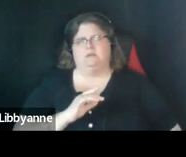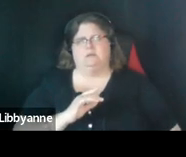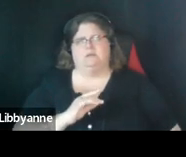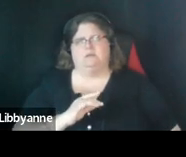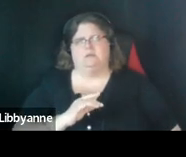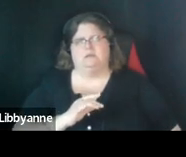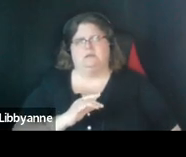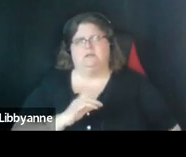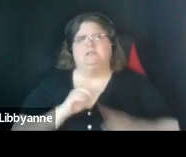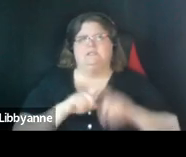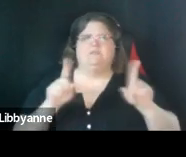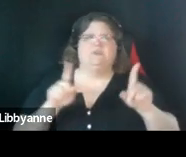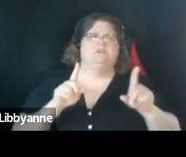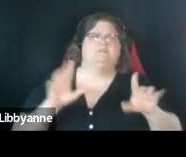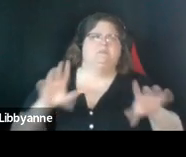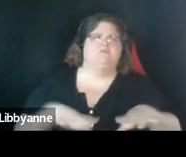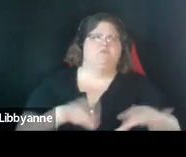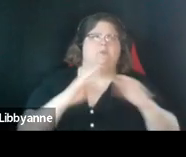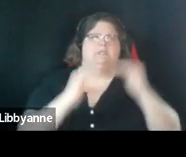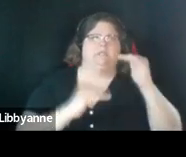performance levels of schools